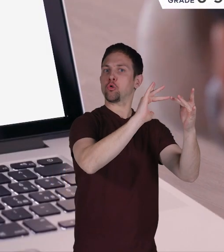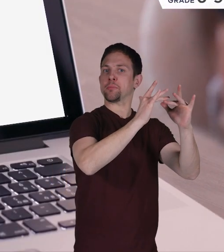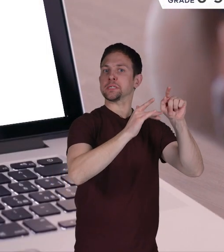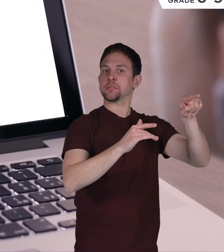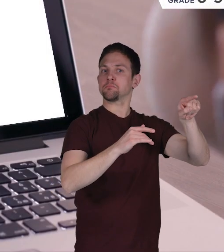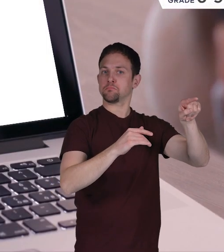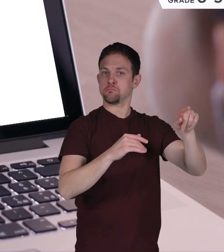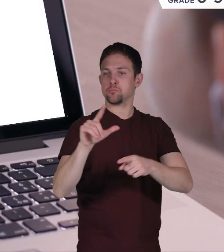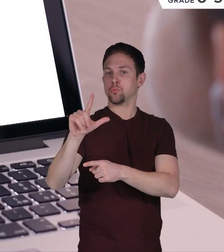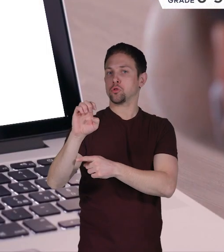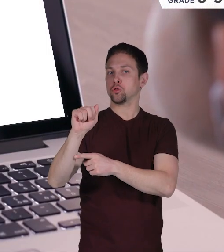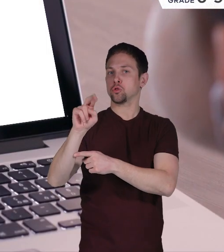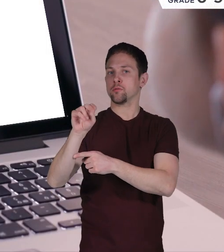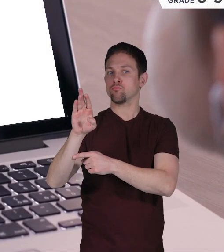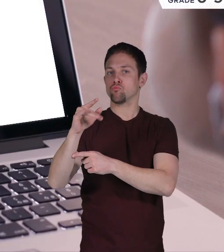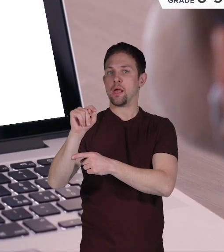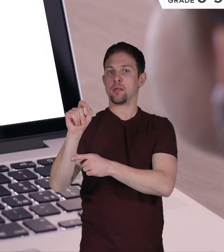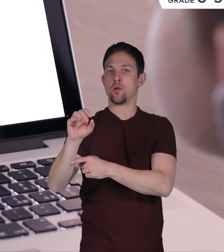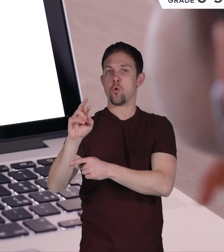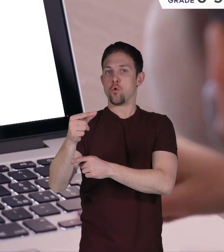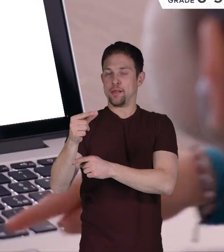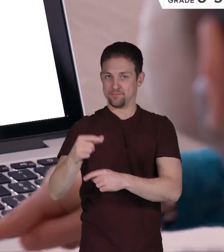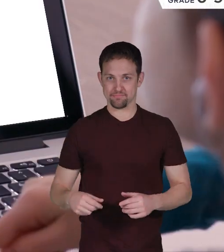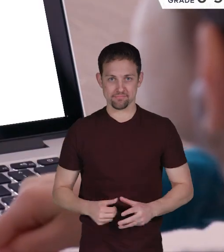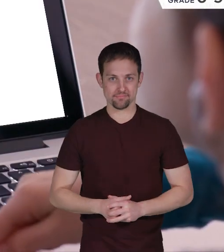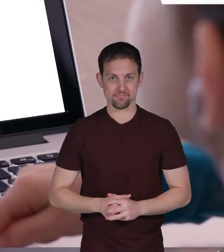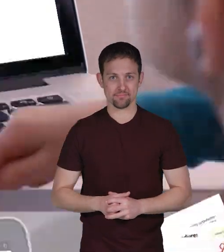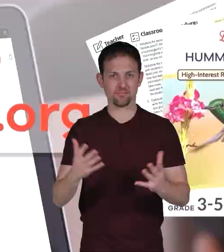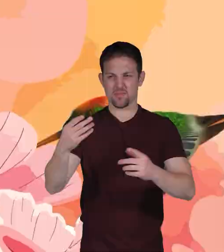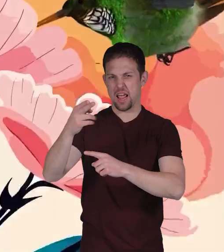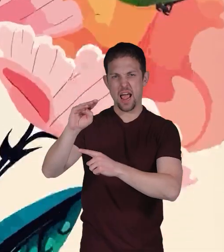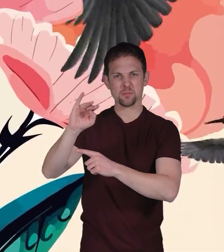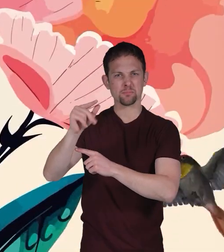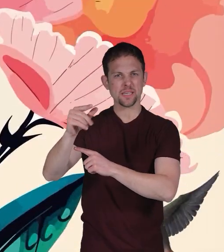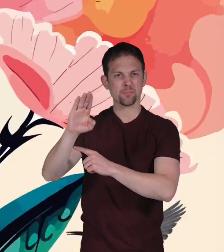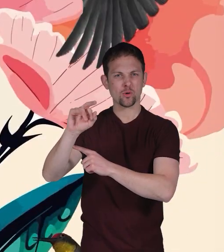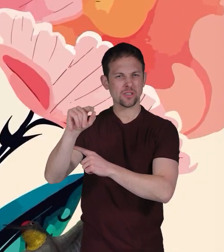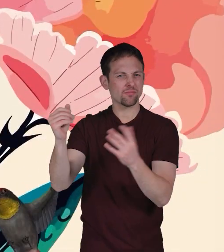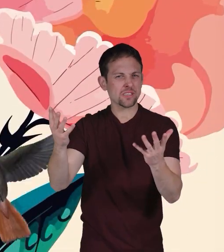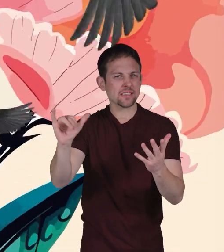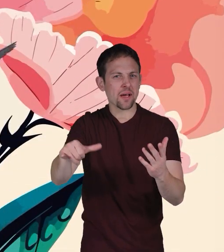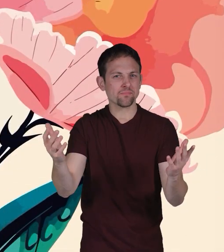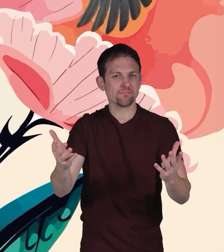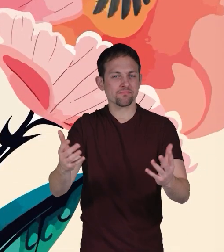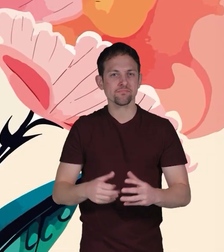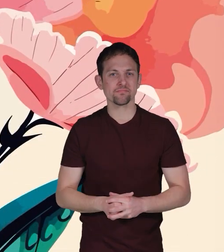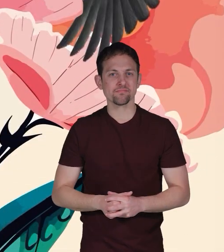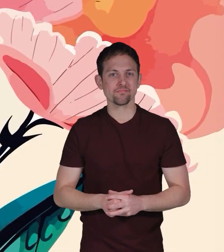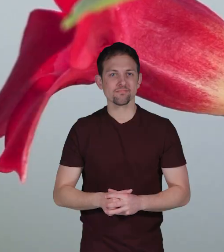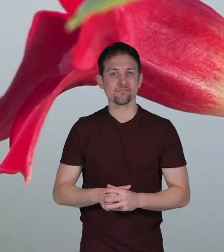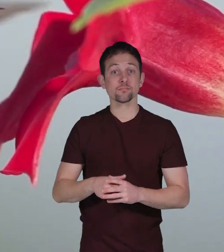the lesson plan from our website, learnbright.org. What are hummingbirds?